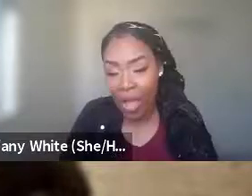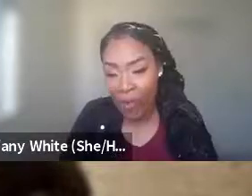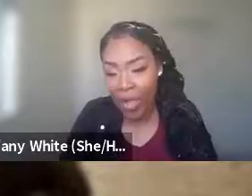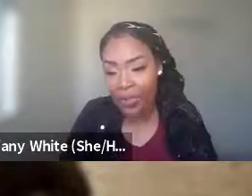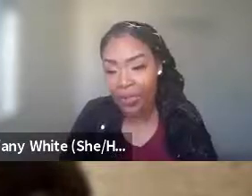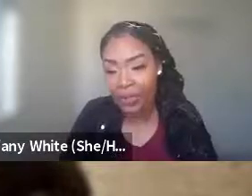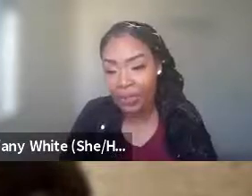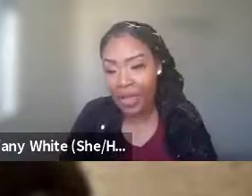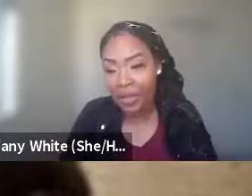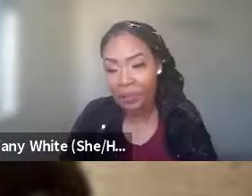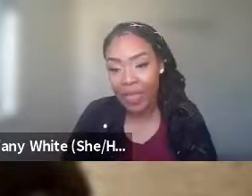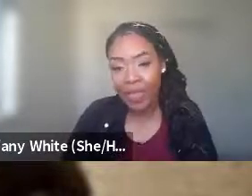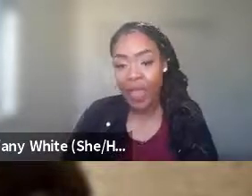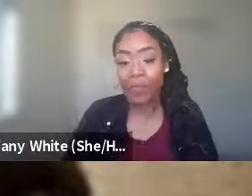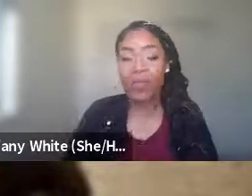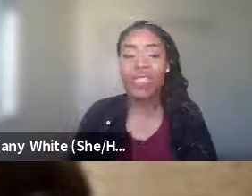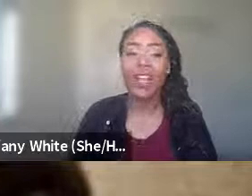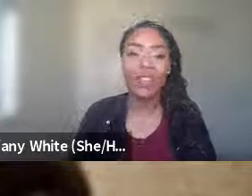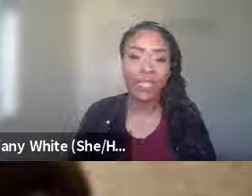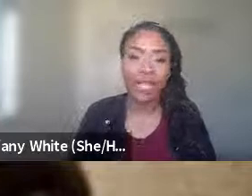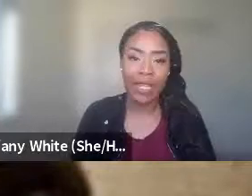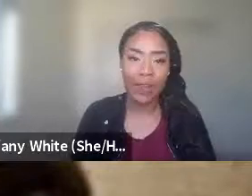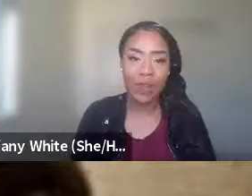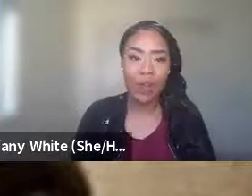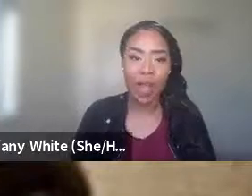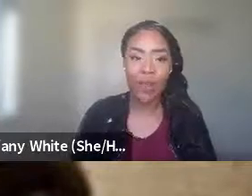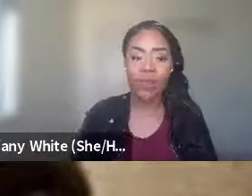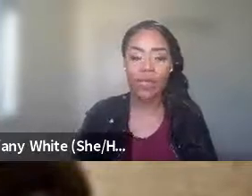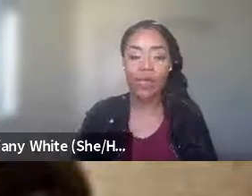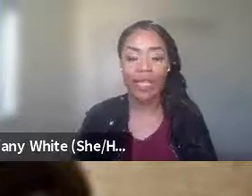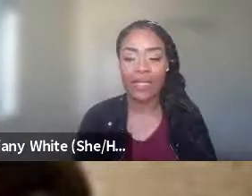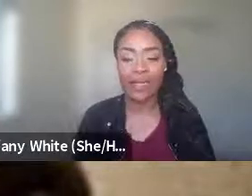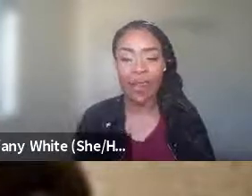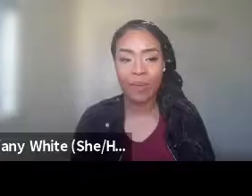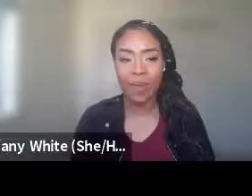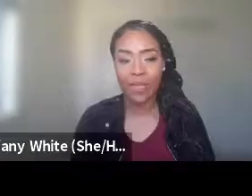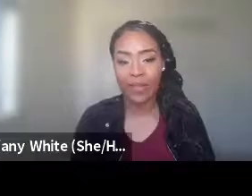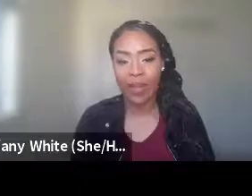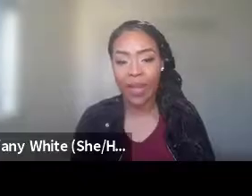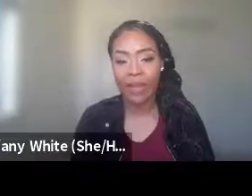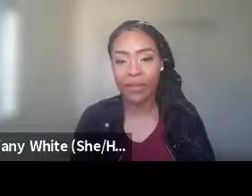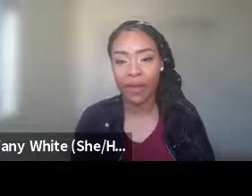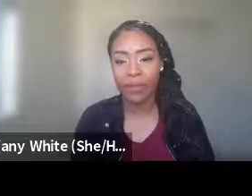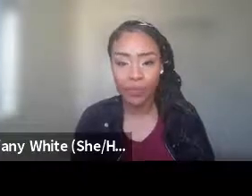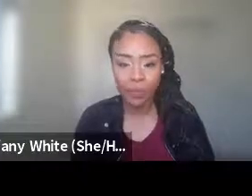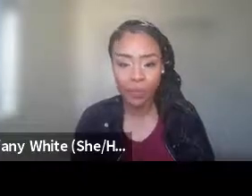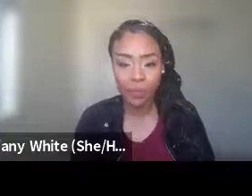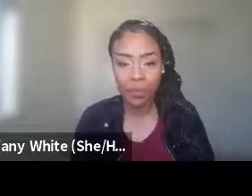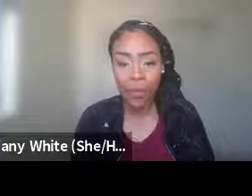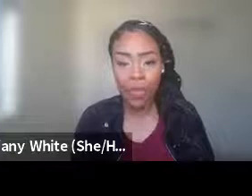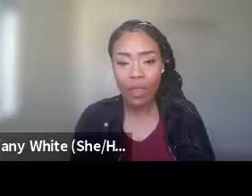You don't have a pencil, right? So just understanding that people are coming from different places and their experiences are way different.